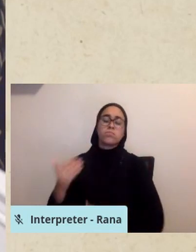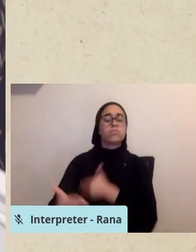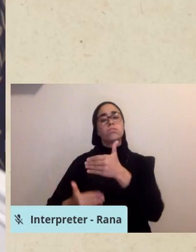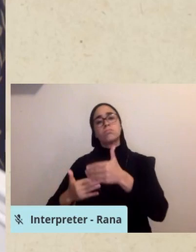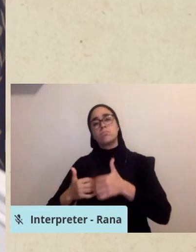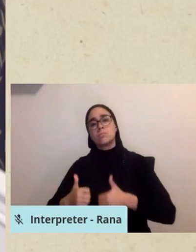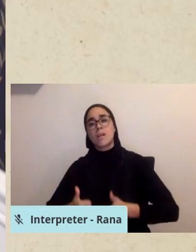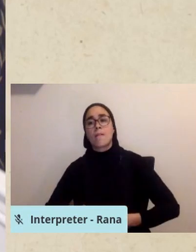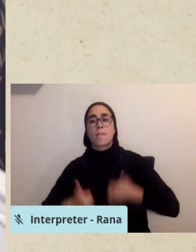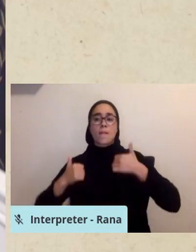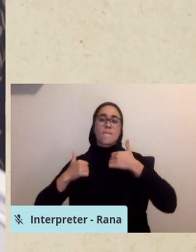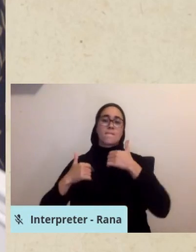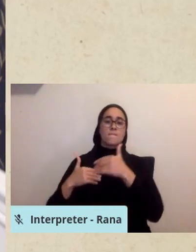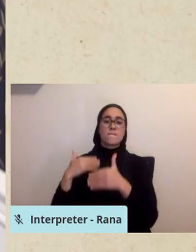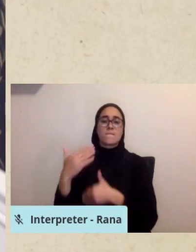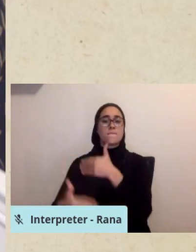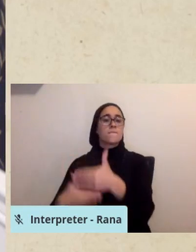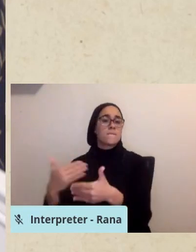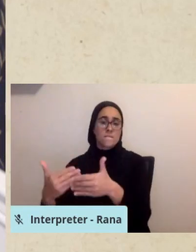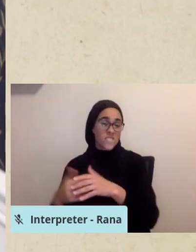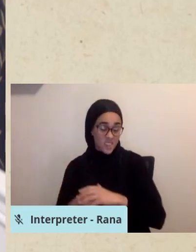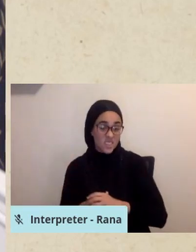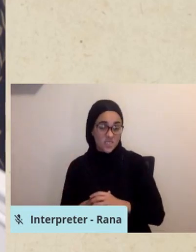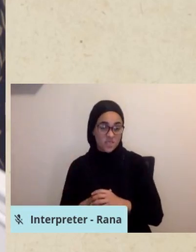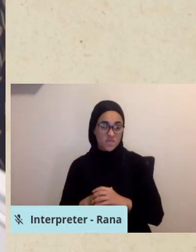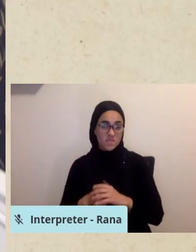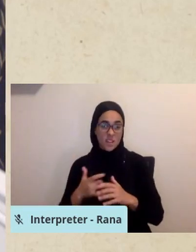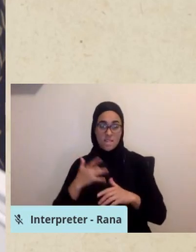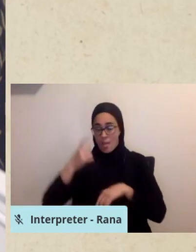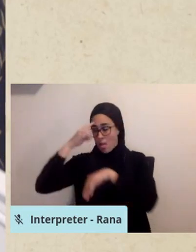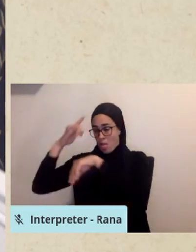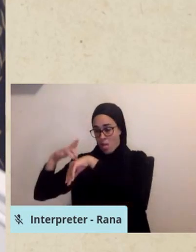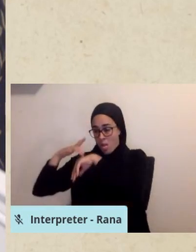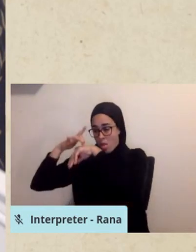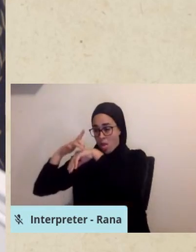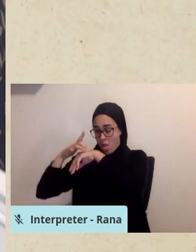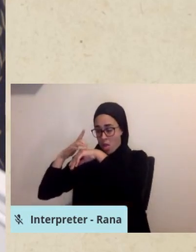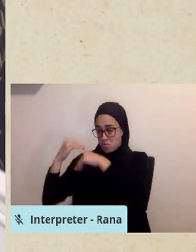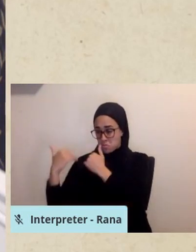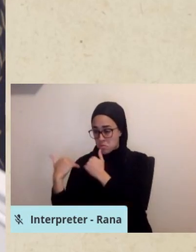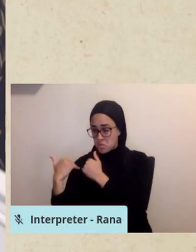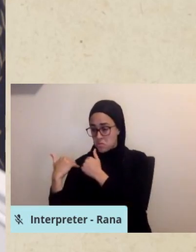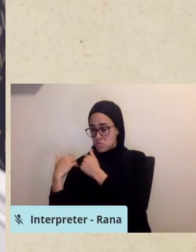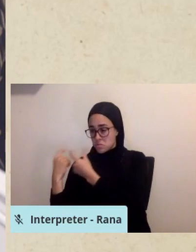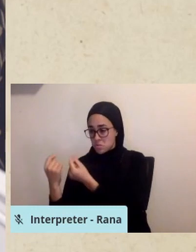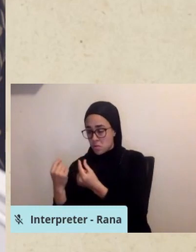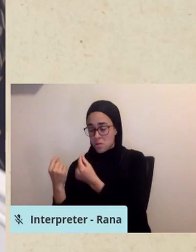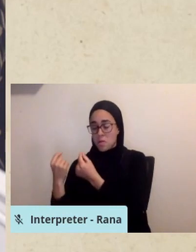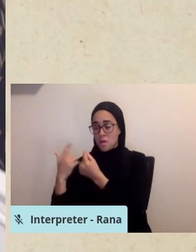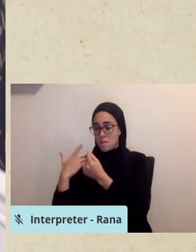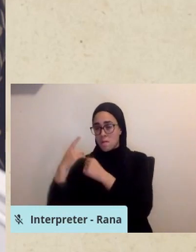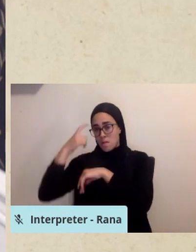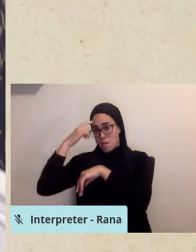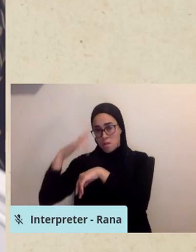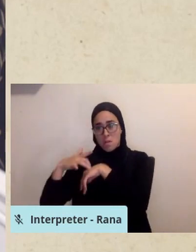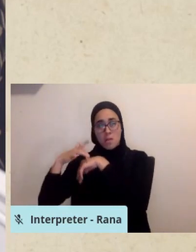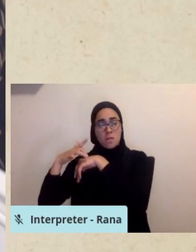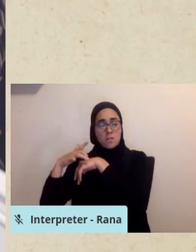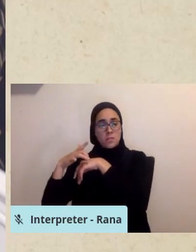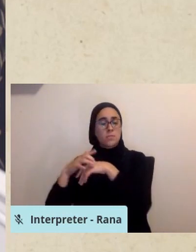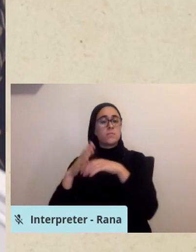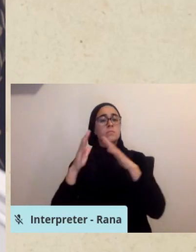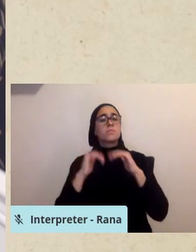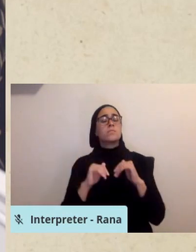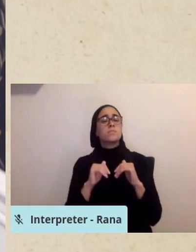life away from their clinical duties. For what we mean by crippled or